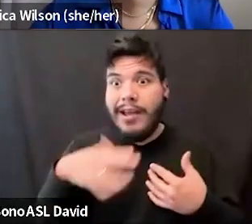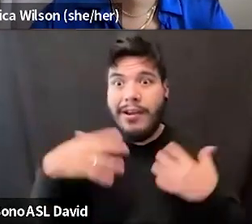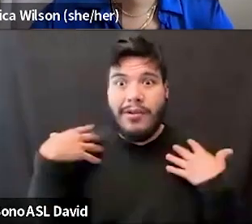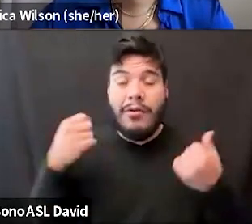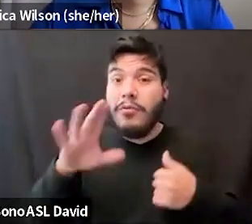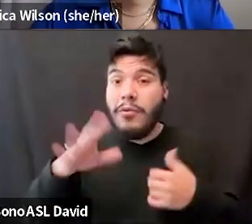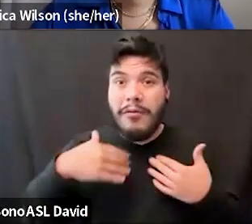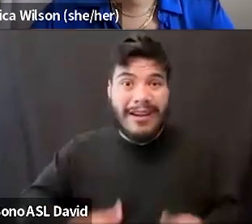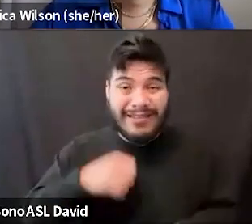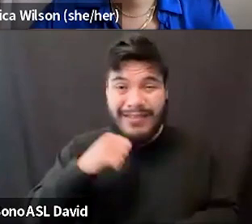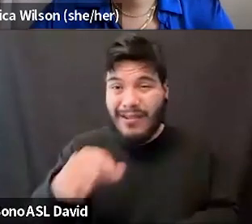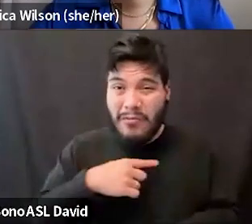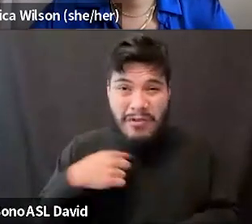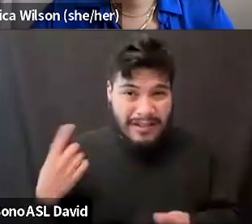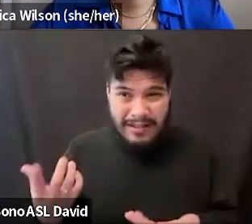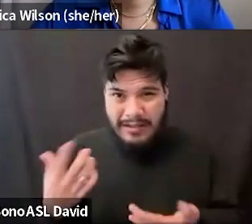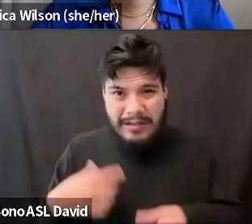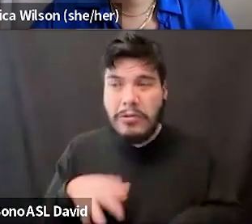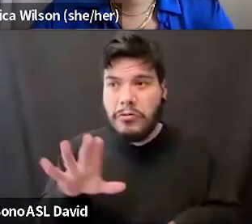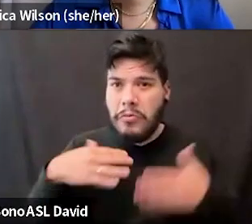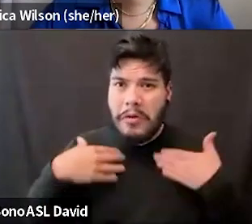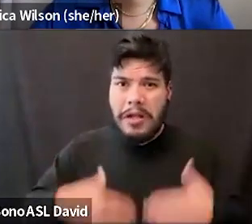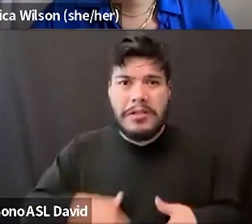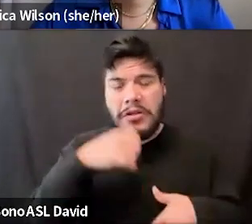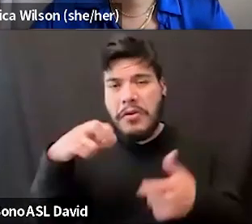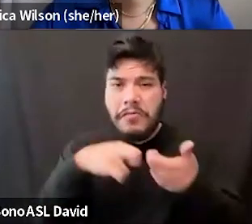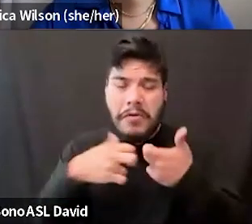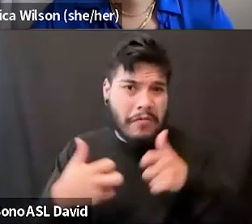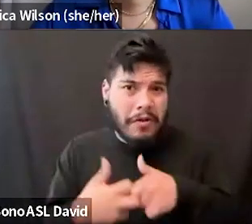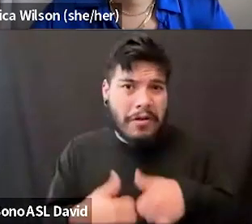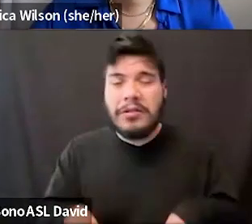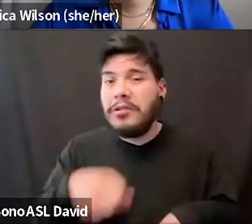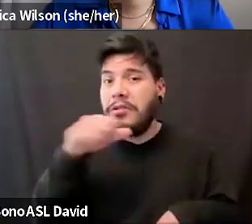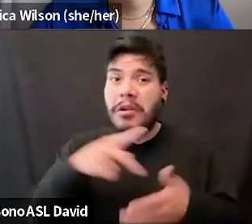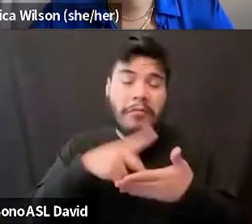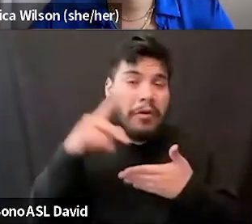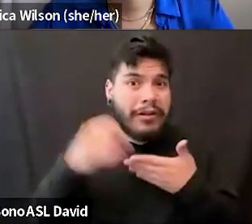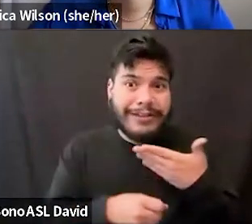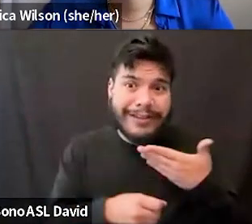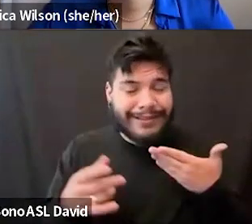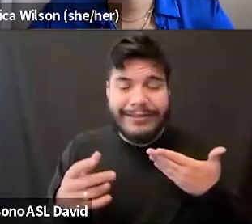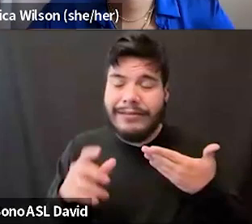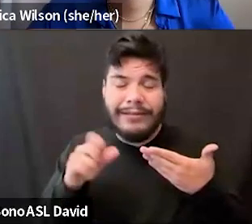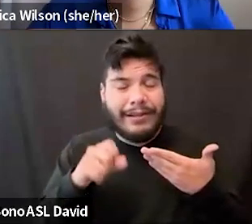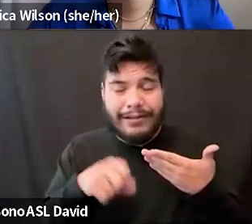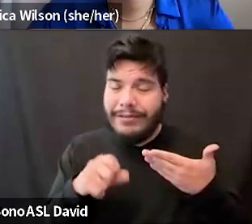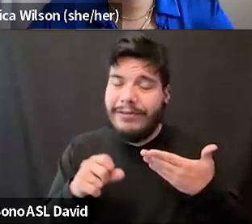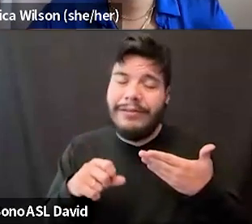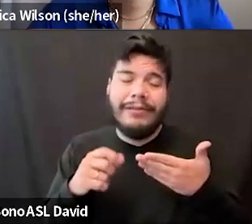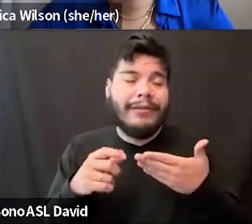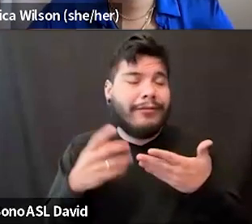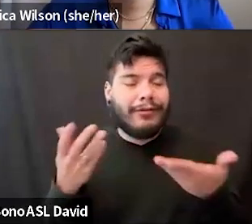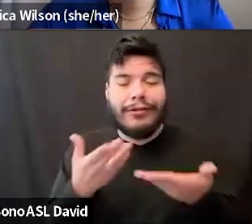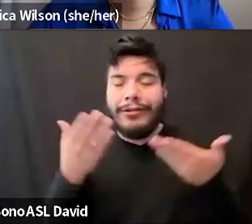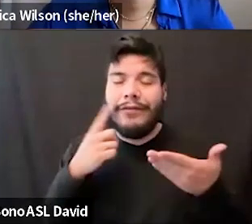risk factor. Um, and that your body's not a problem. It's not a project. And yes, where again to find joy